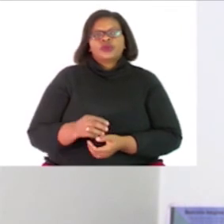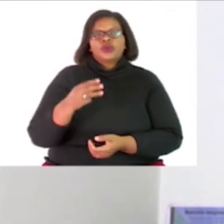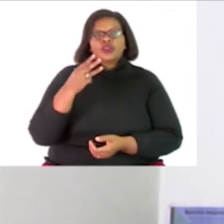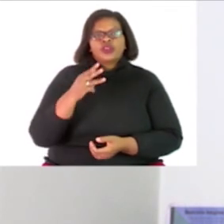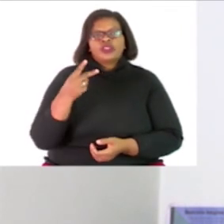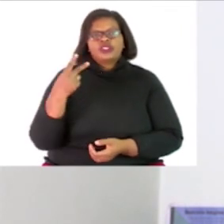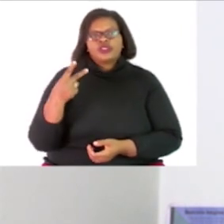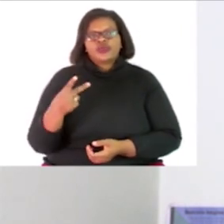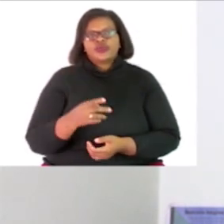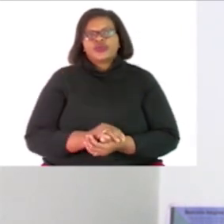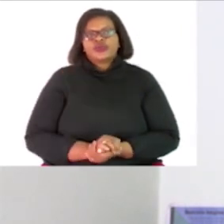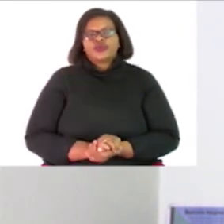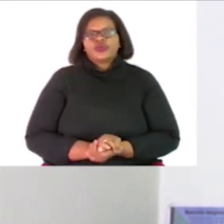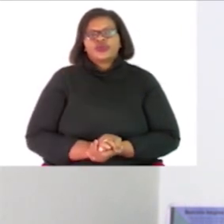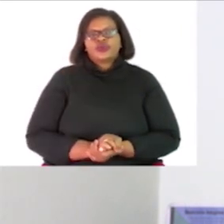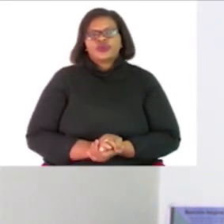thirty two